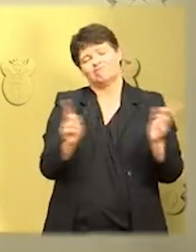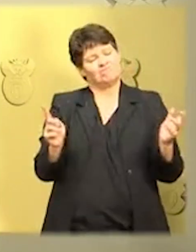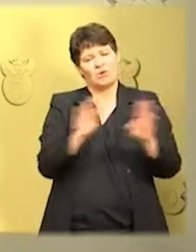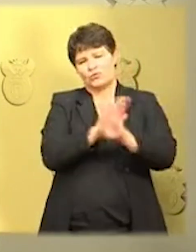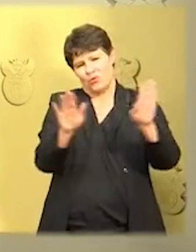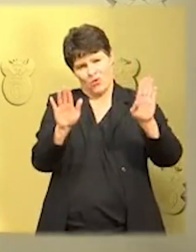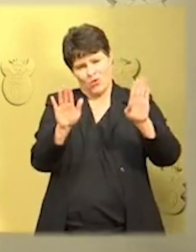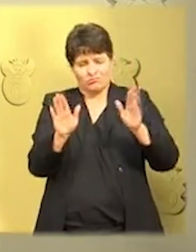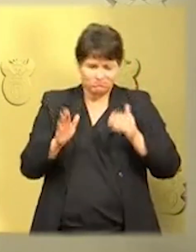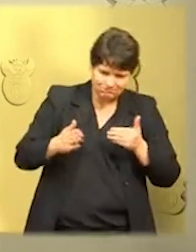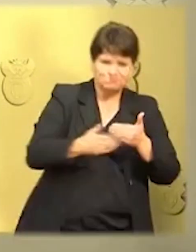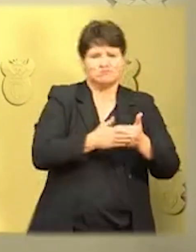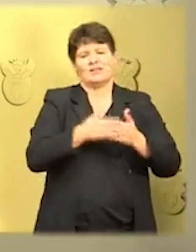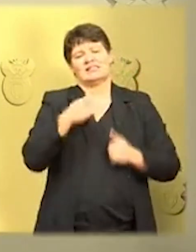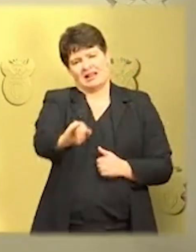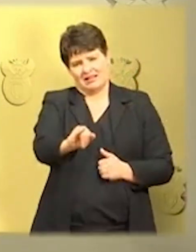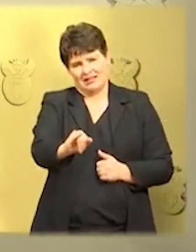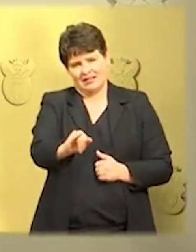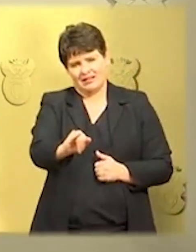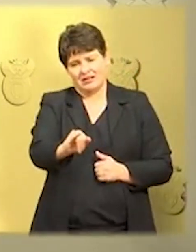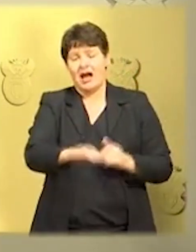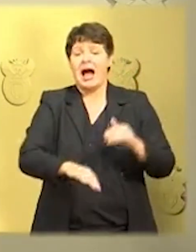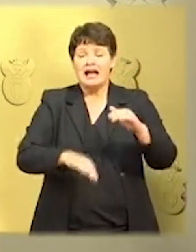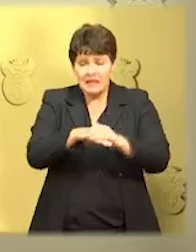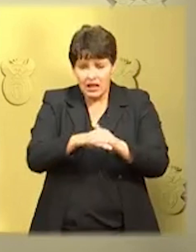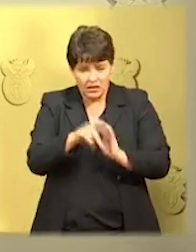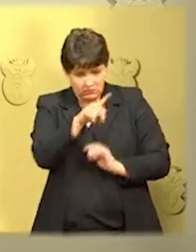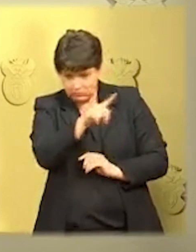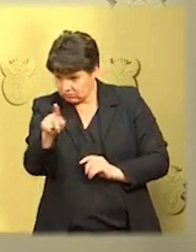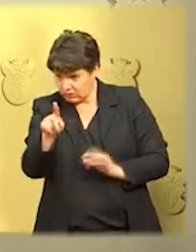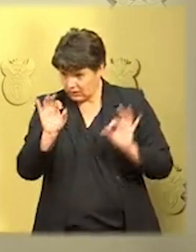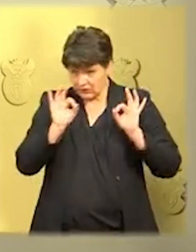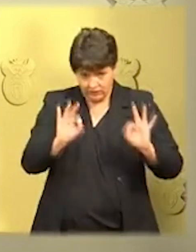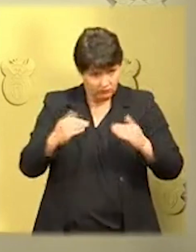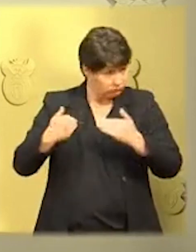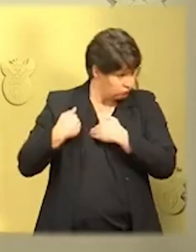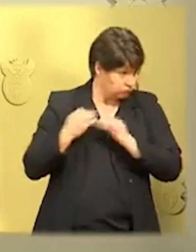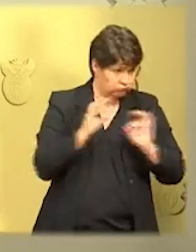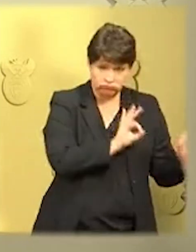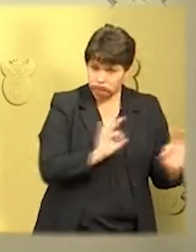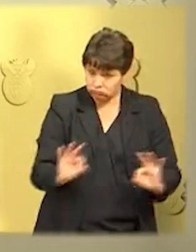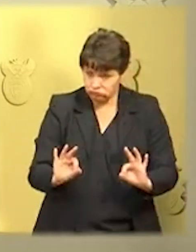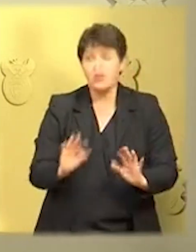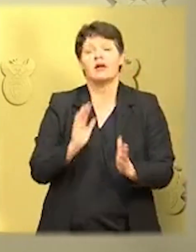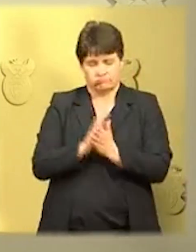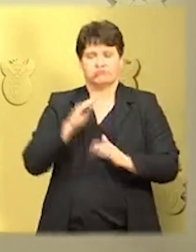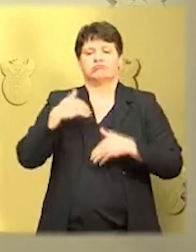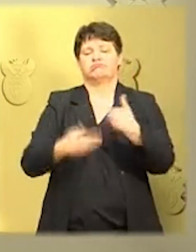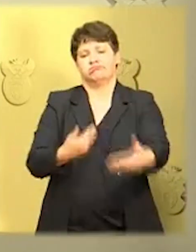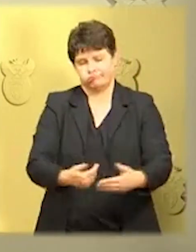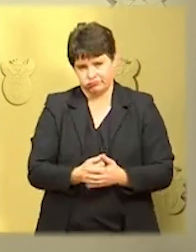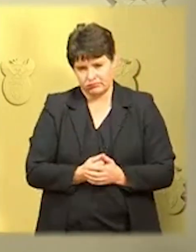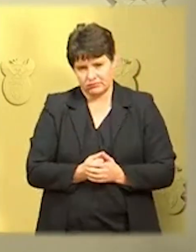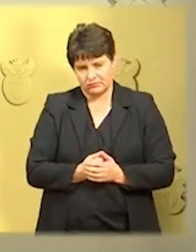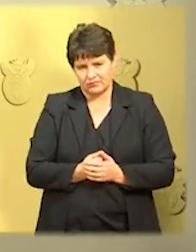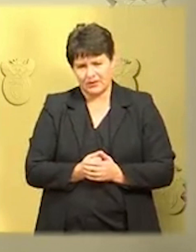allowed until it is deemed safe for them to continue. The coronavirus is spread,